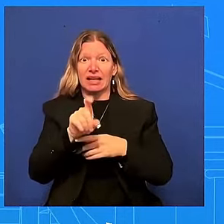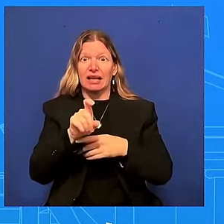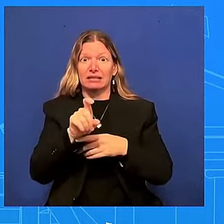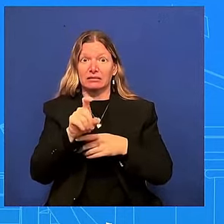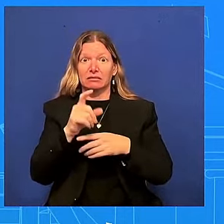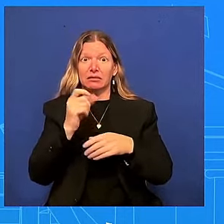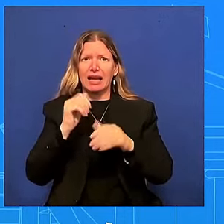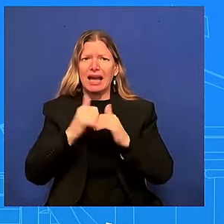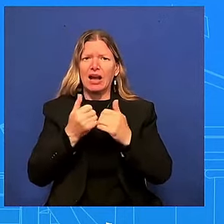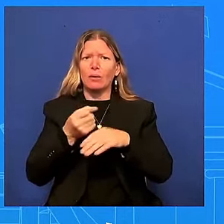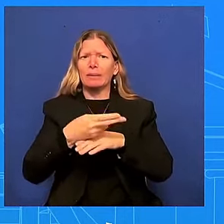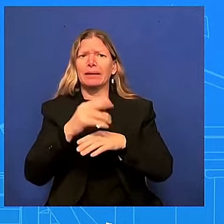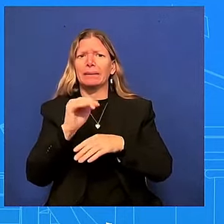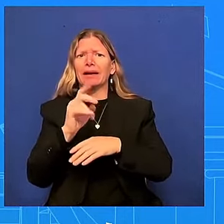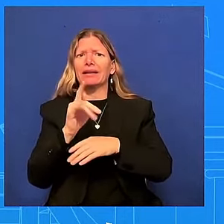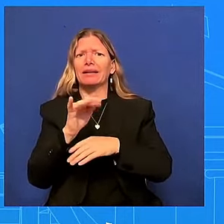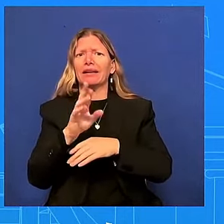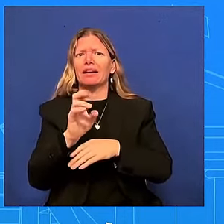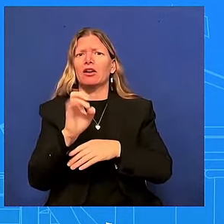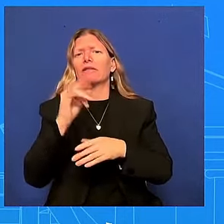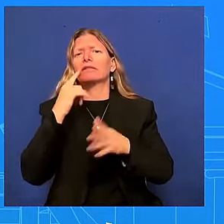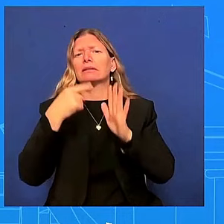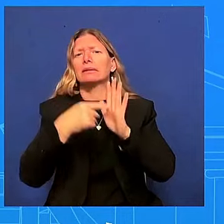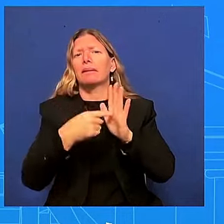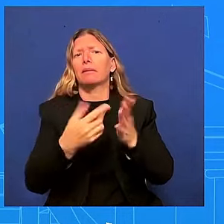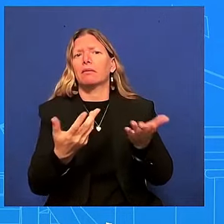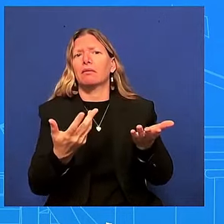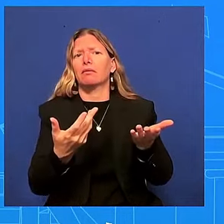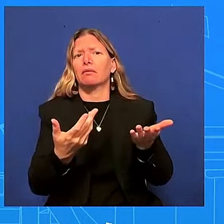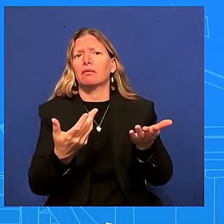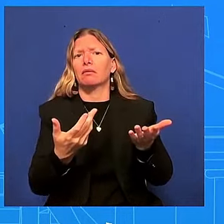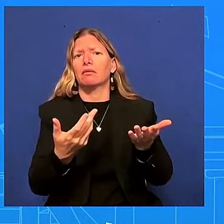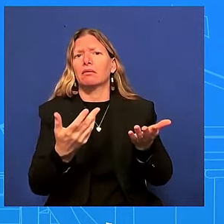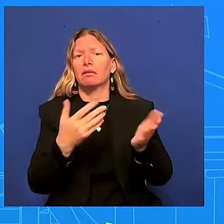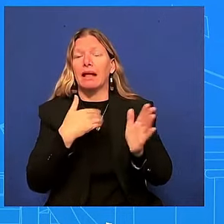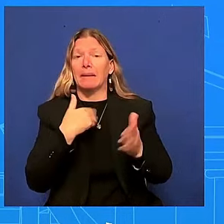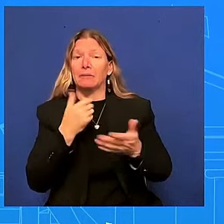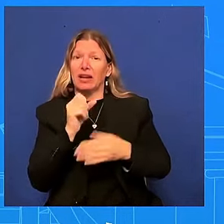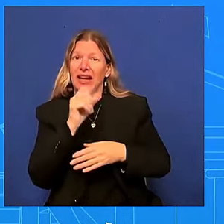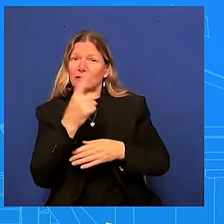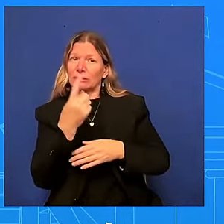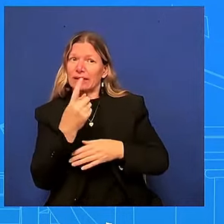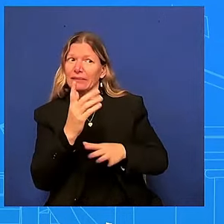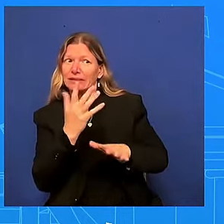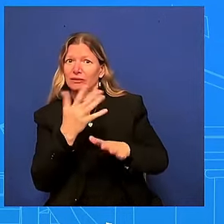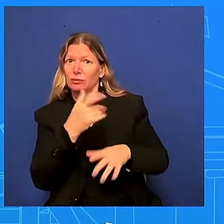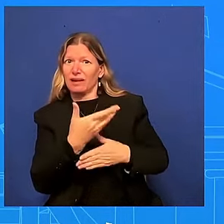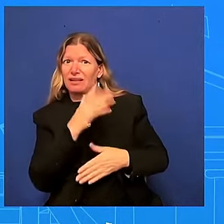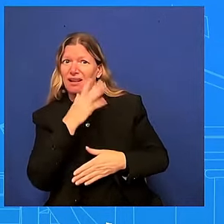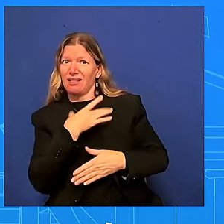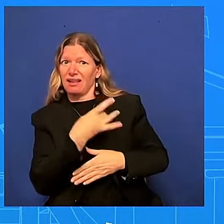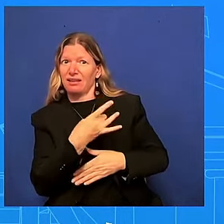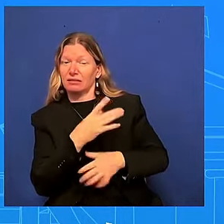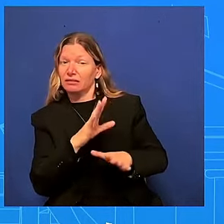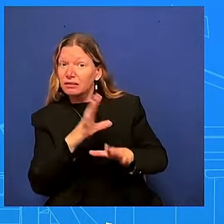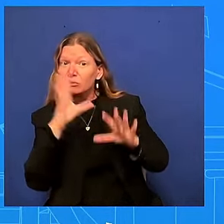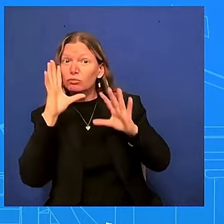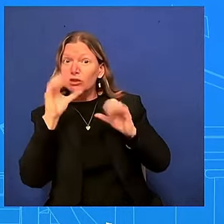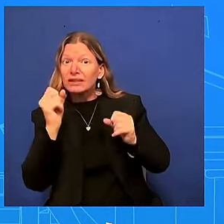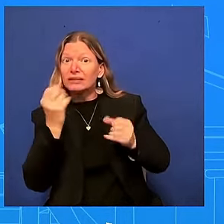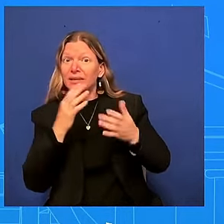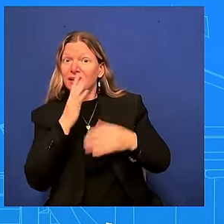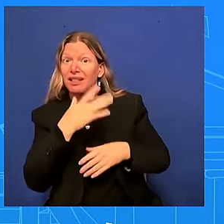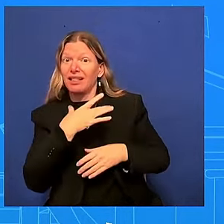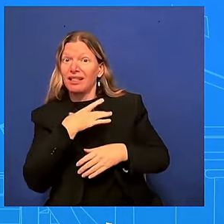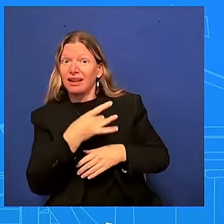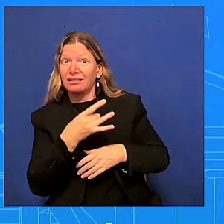may not like it the president may not like to hear it if he's watching but i think the american people need to get a yes or no answer on this does